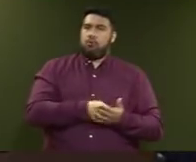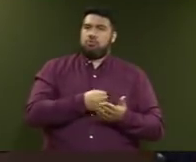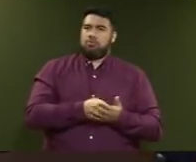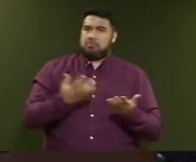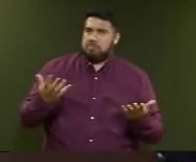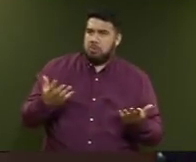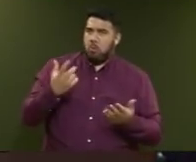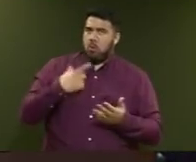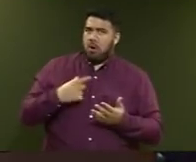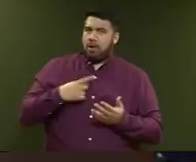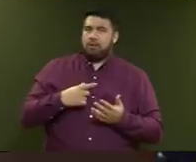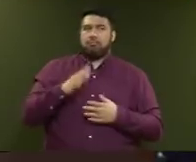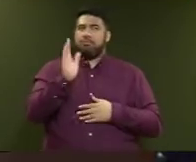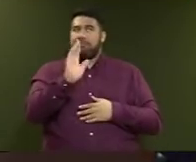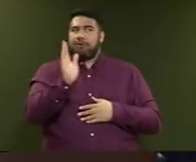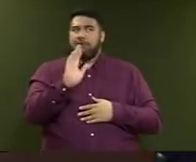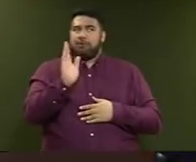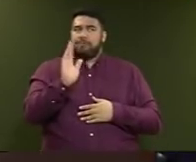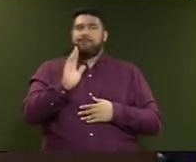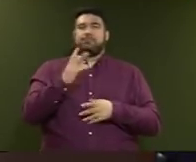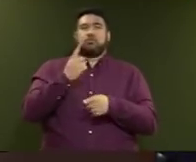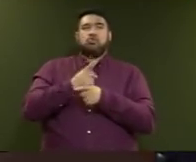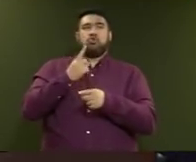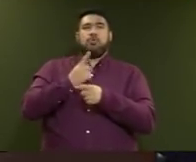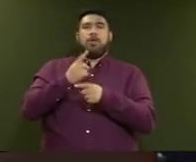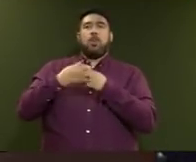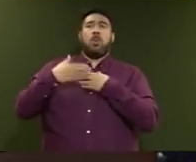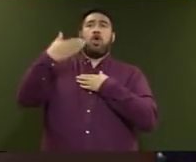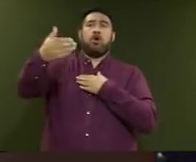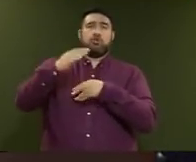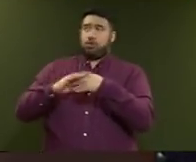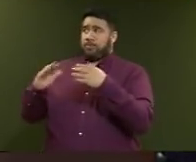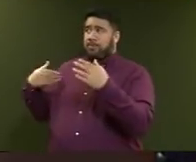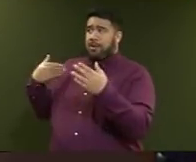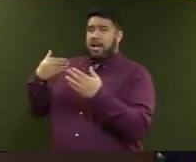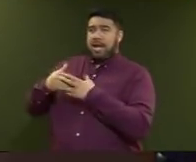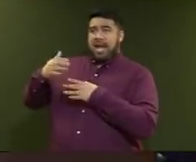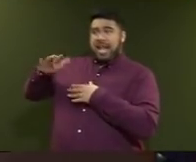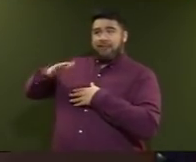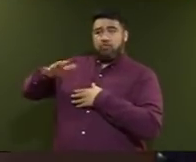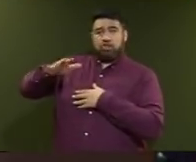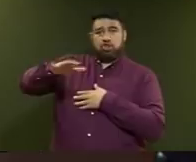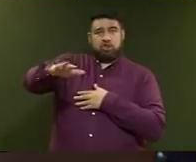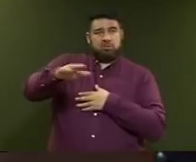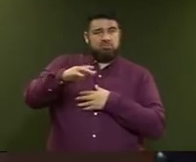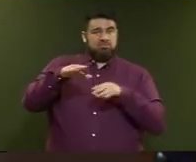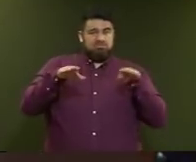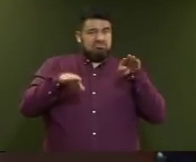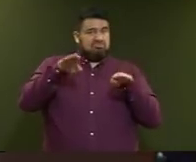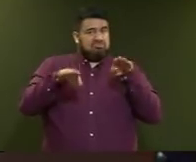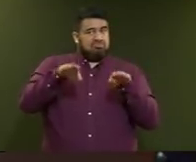Mr Speaker, we're actually a fraction away from the long-term average. And I have to say, when you look at the OECD comparisons around our